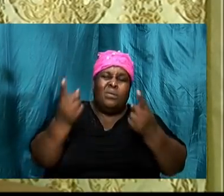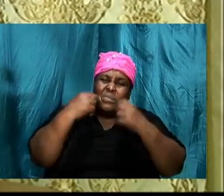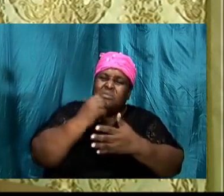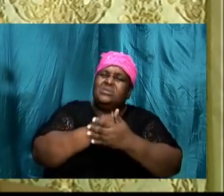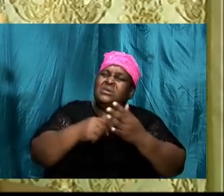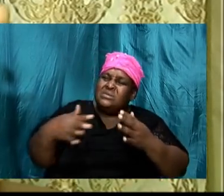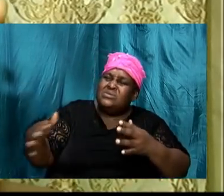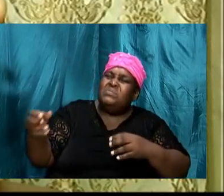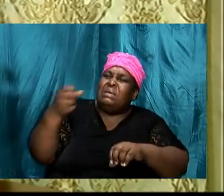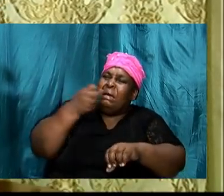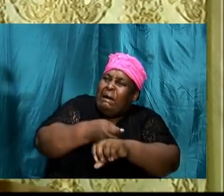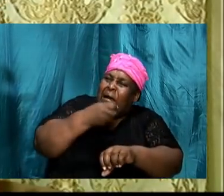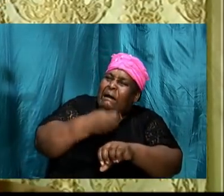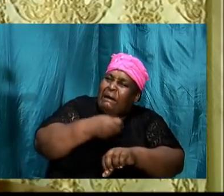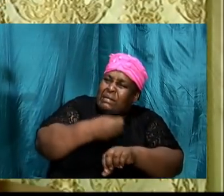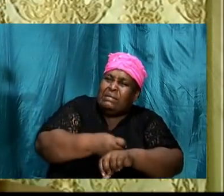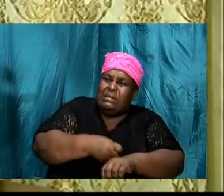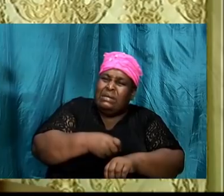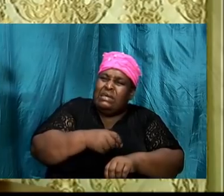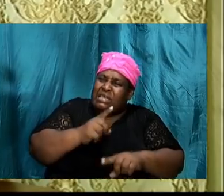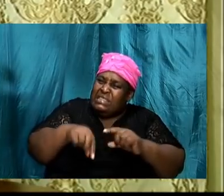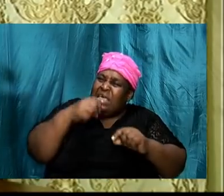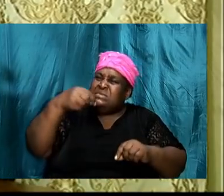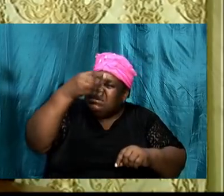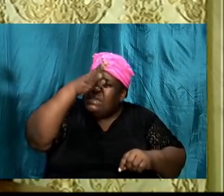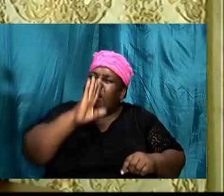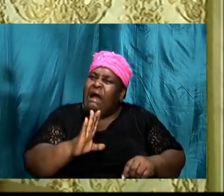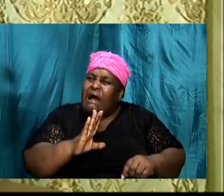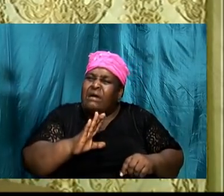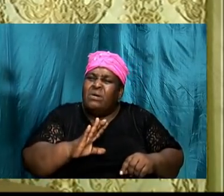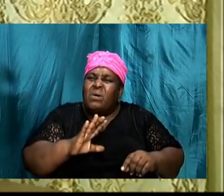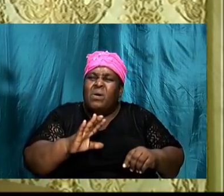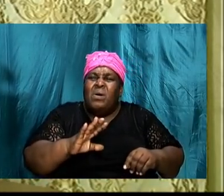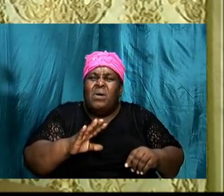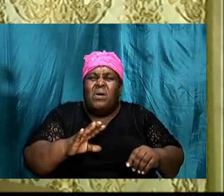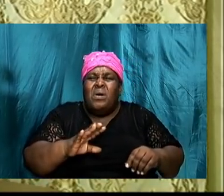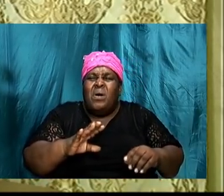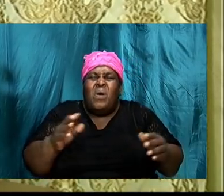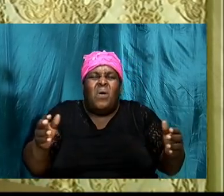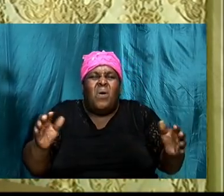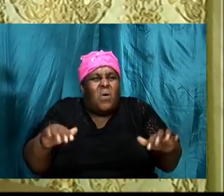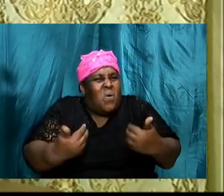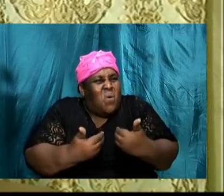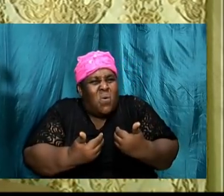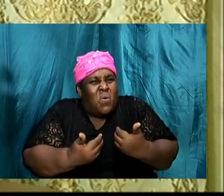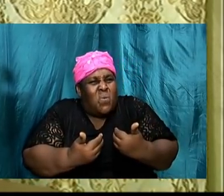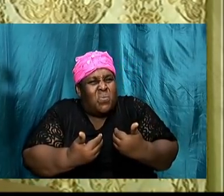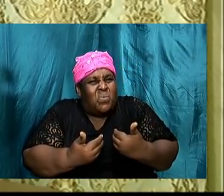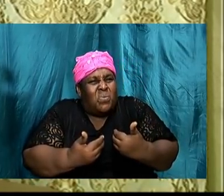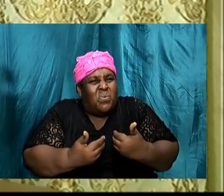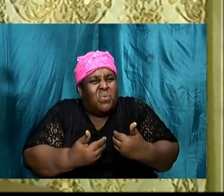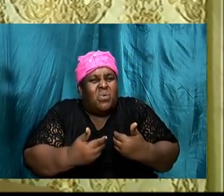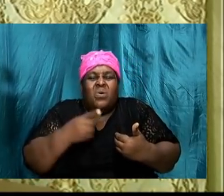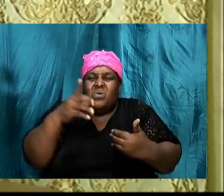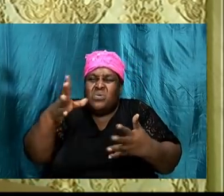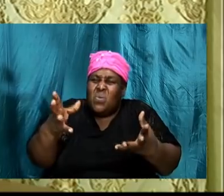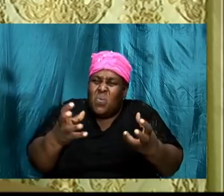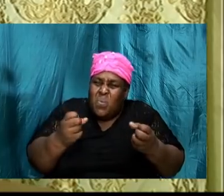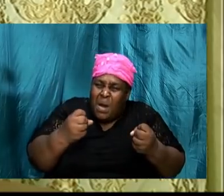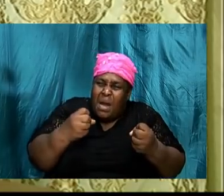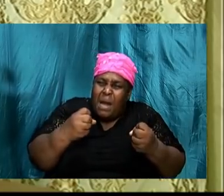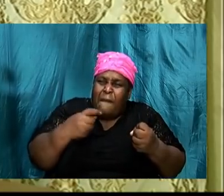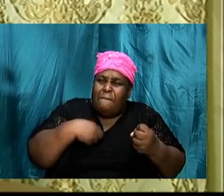how is it that you want me to handle this thing? What is it that you want me to do? I want you to know, you see,